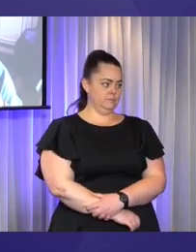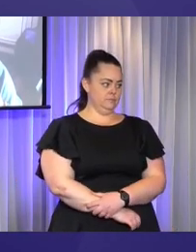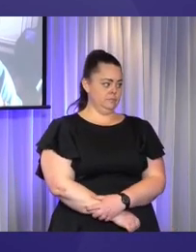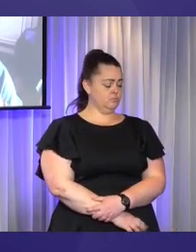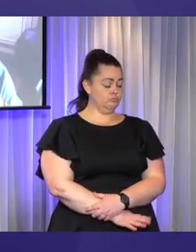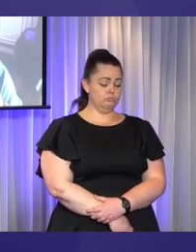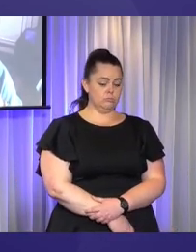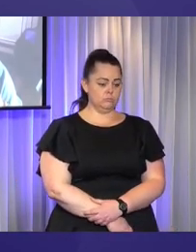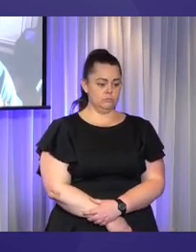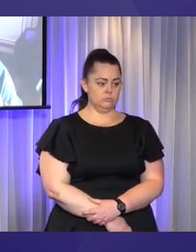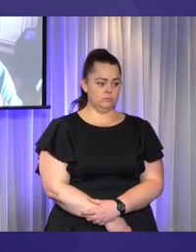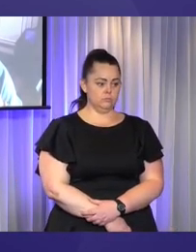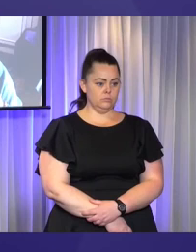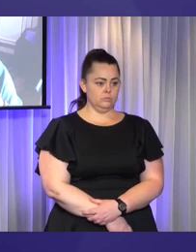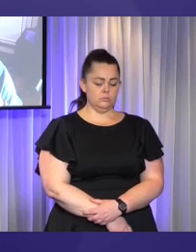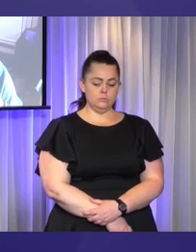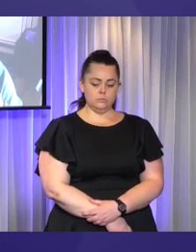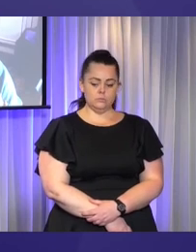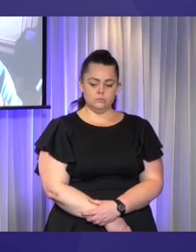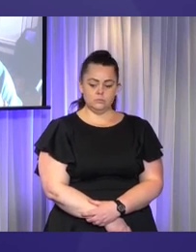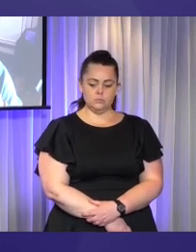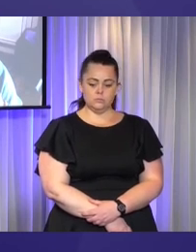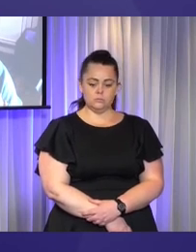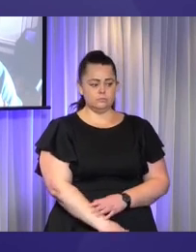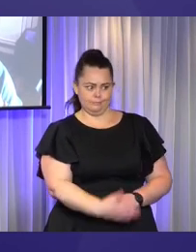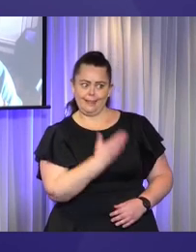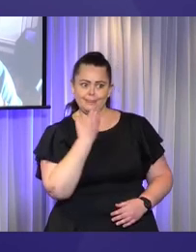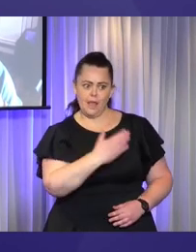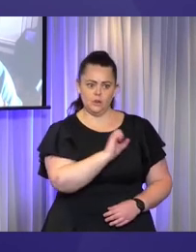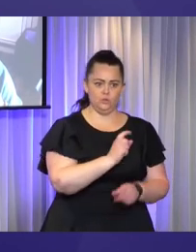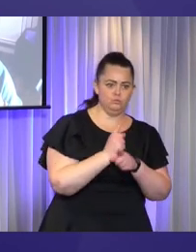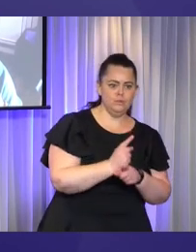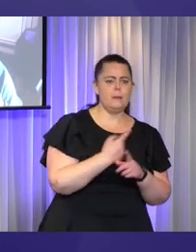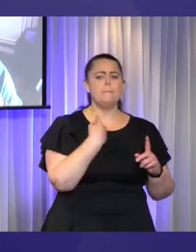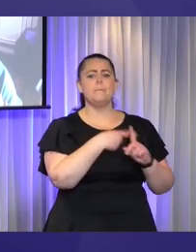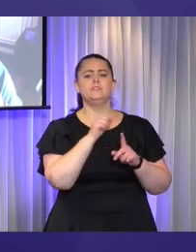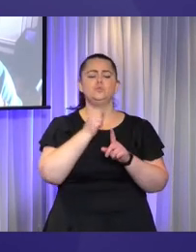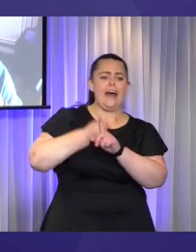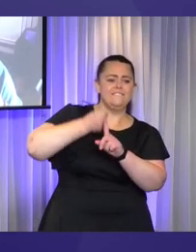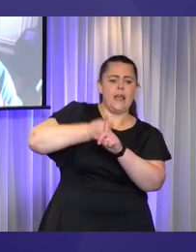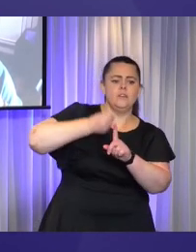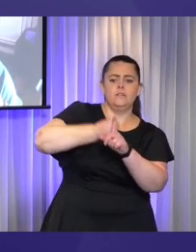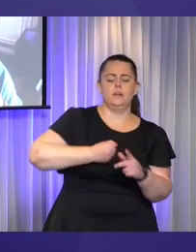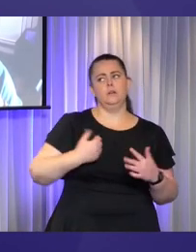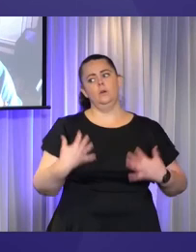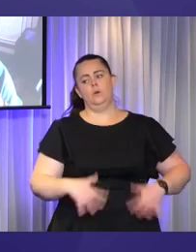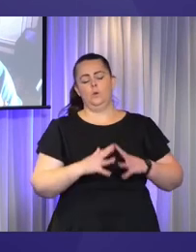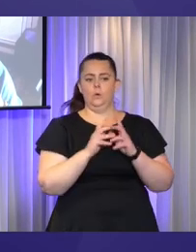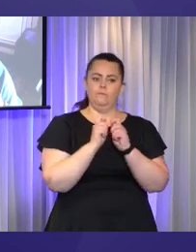Thank you, Duane, for those comments and also for your continued advocacy in the sector. It's deeply valued.